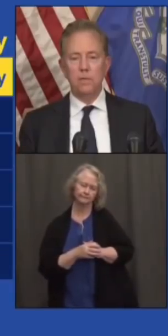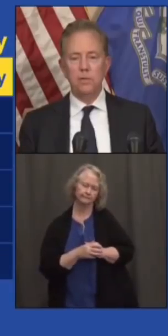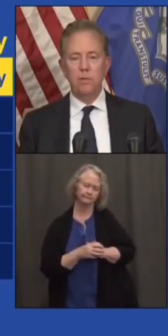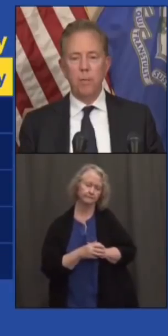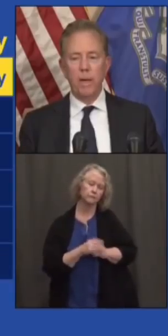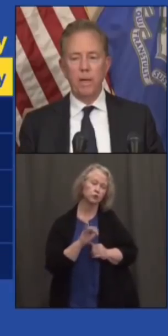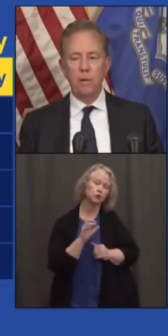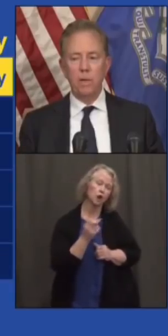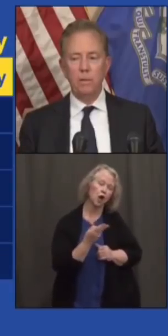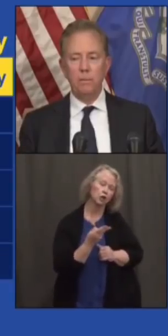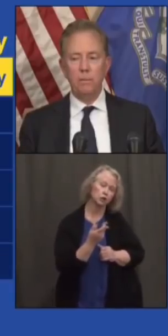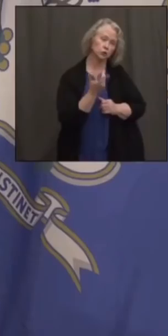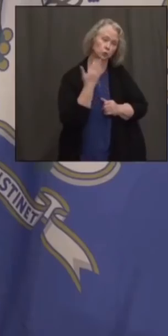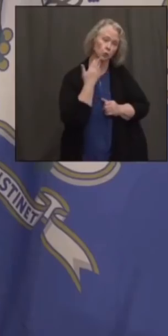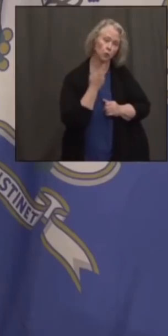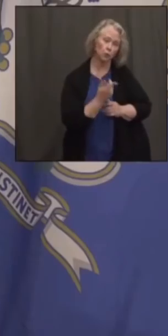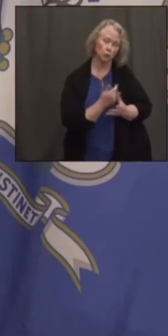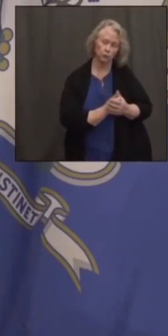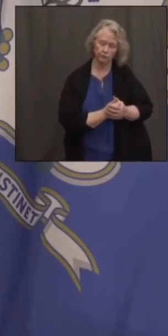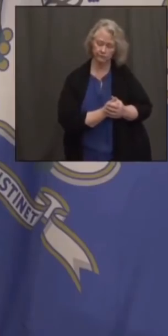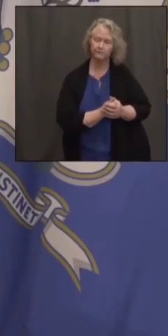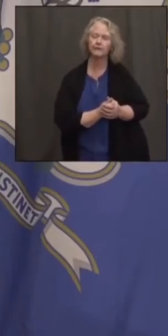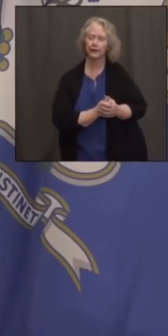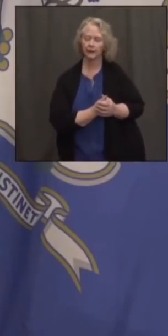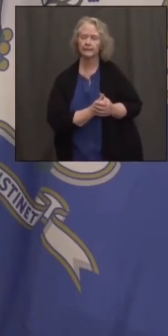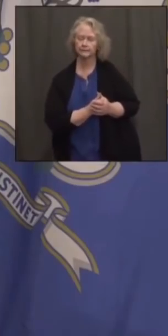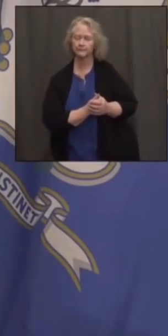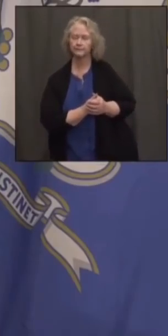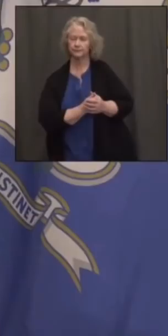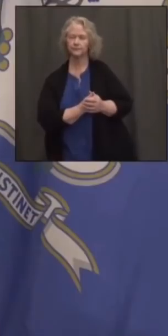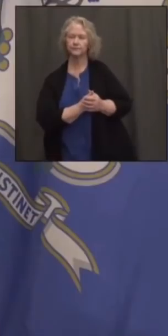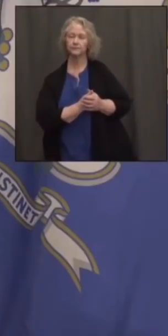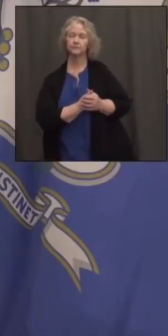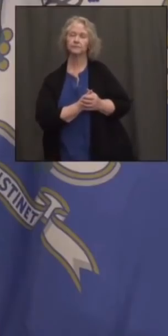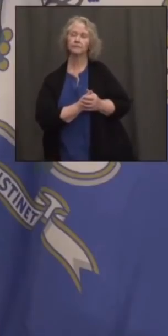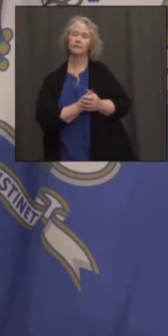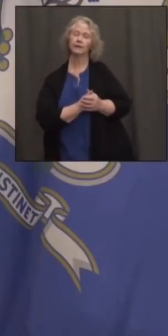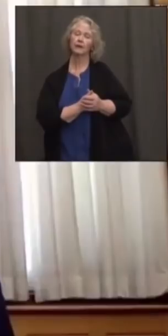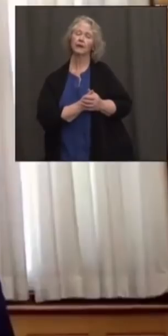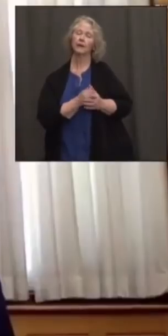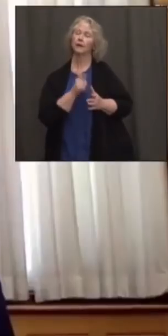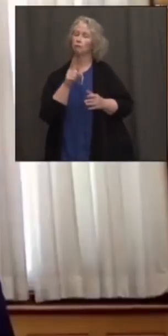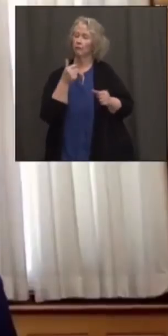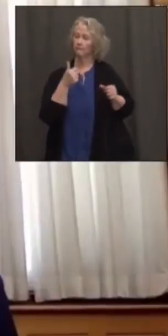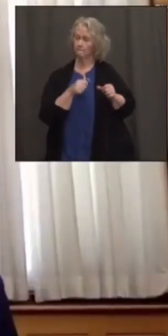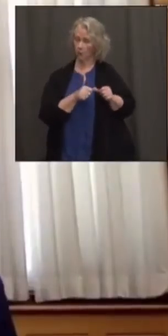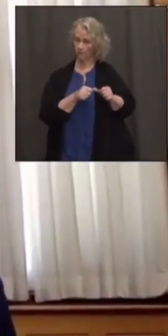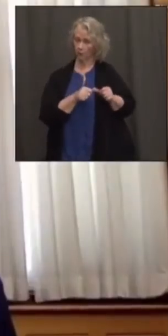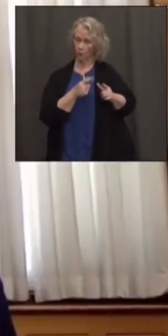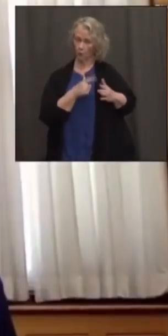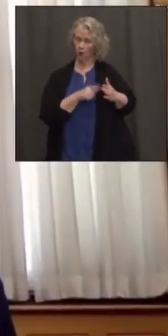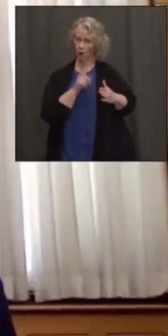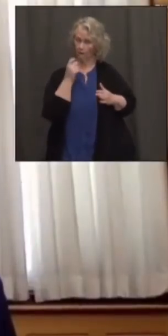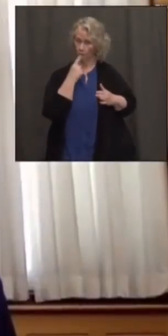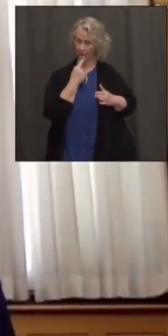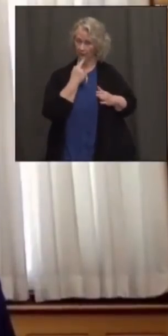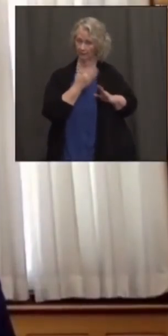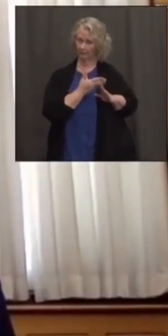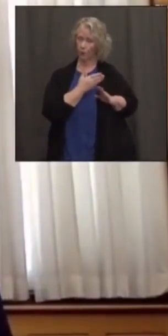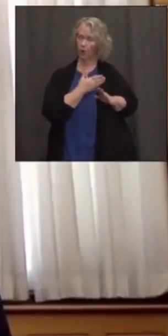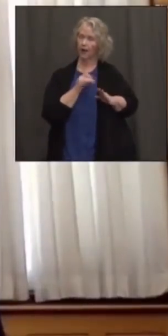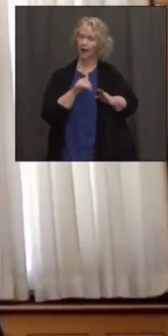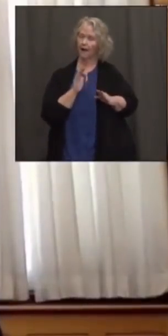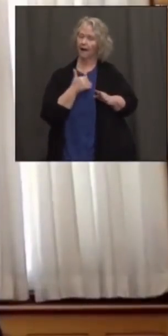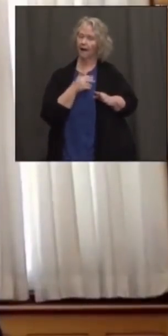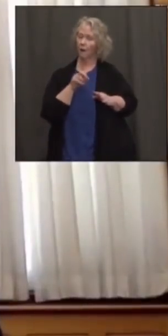Josh, do you have a breakout on that? Yeah. One important thing to remember is that, as the governor mentioned earlier, the data here